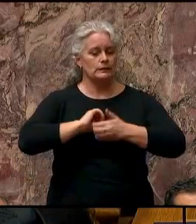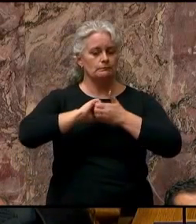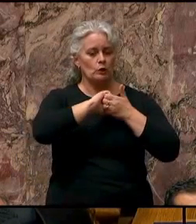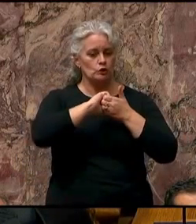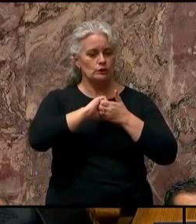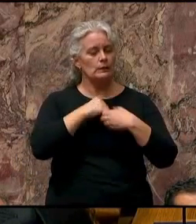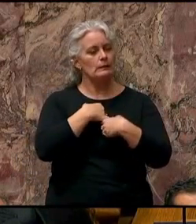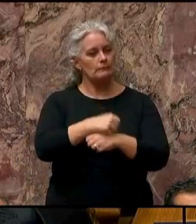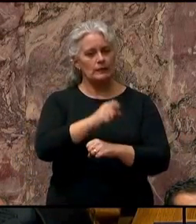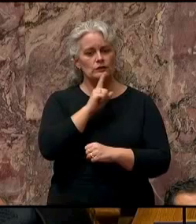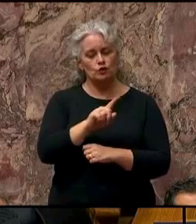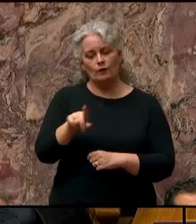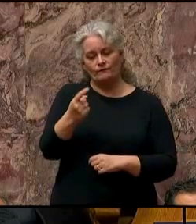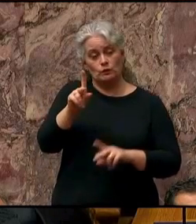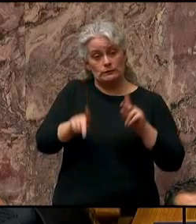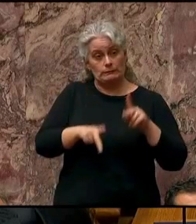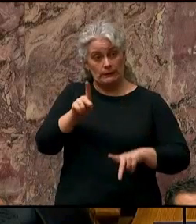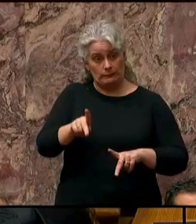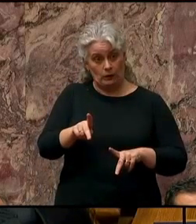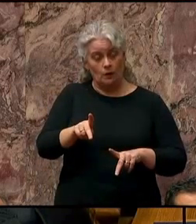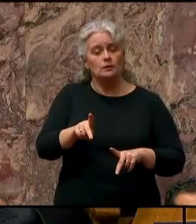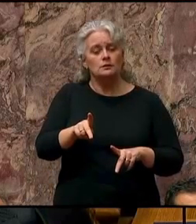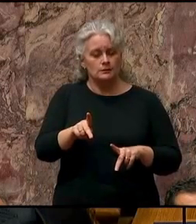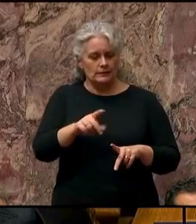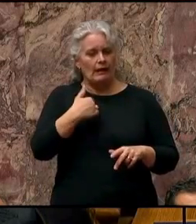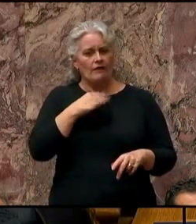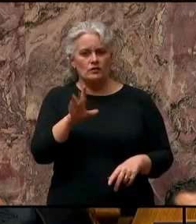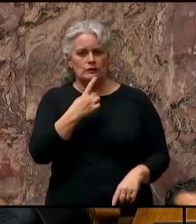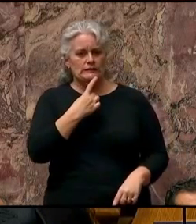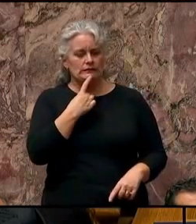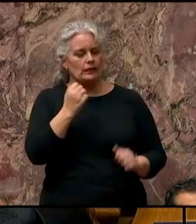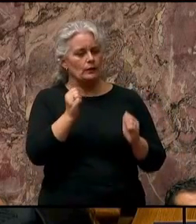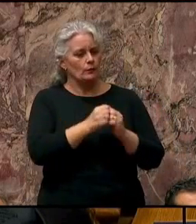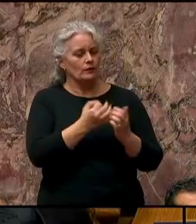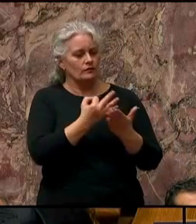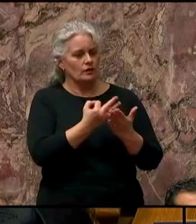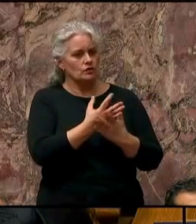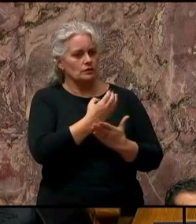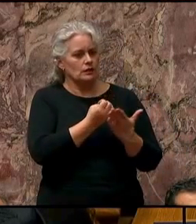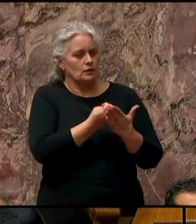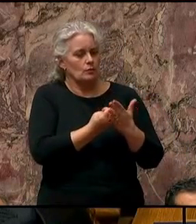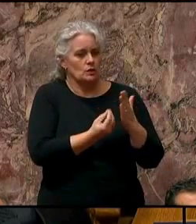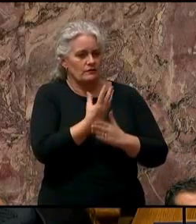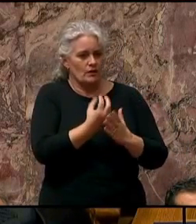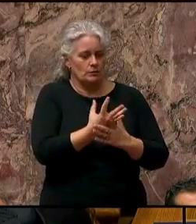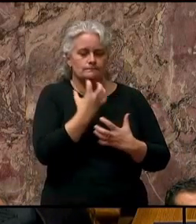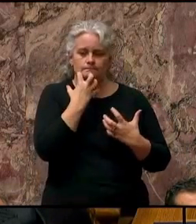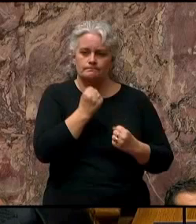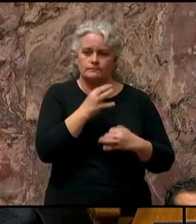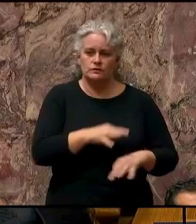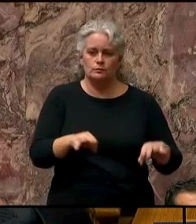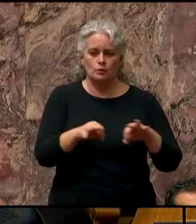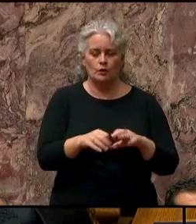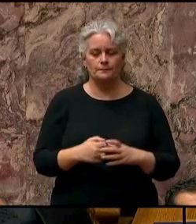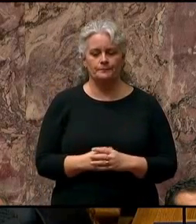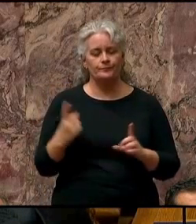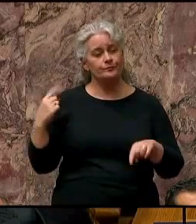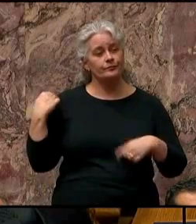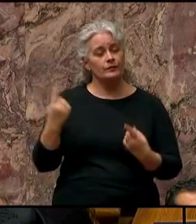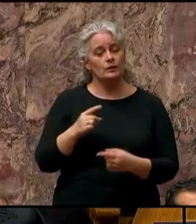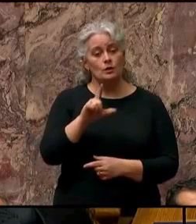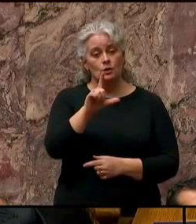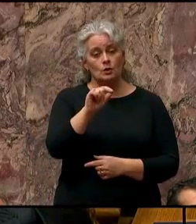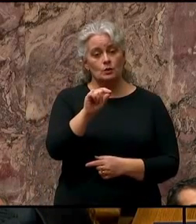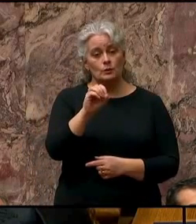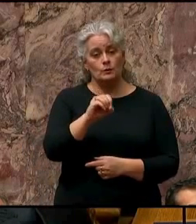partners with a real stake in economic growth and development is crucial. Since 2006, your